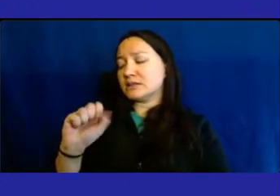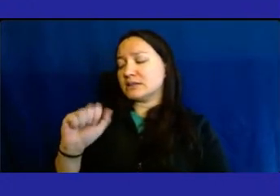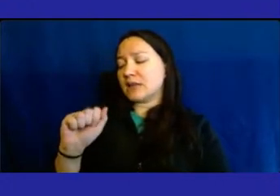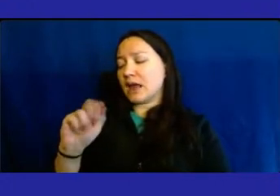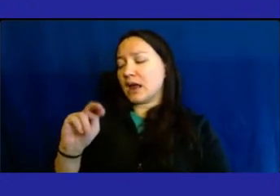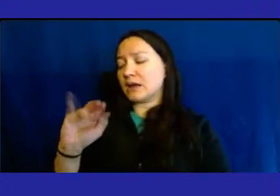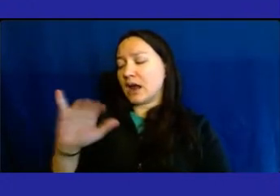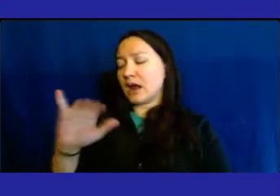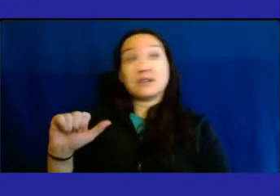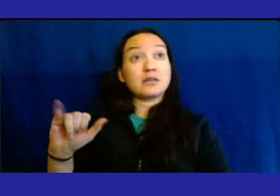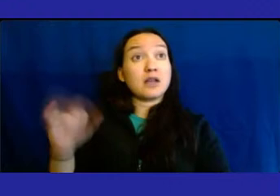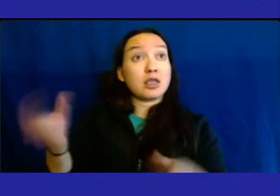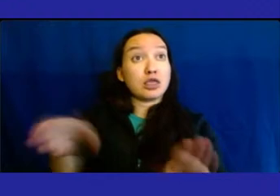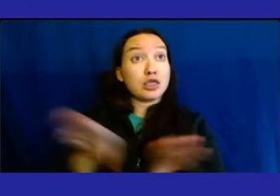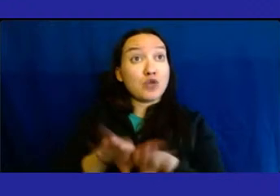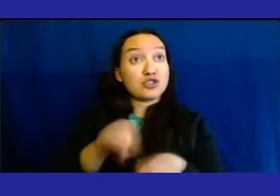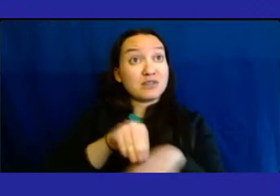facility?